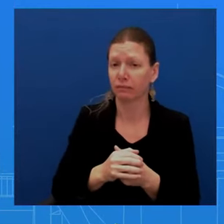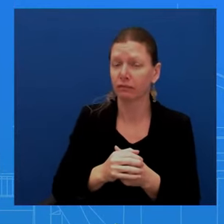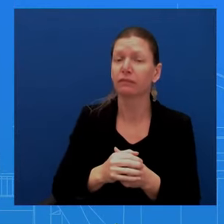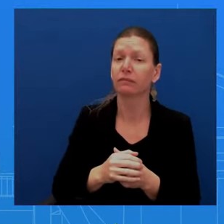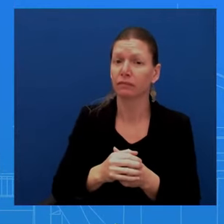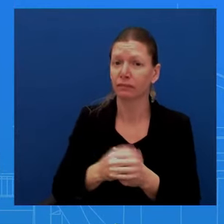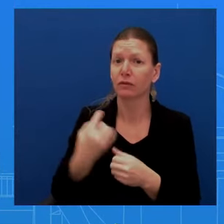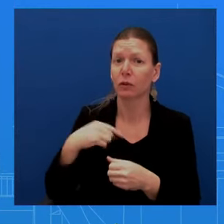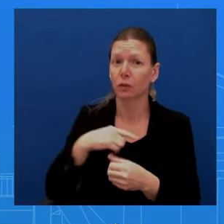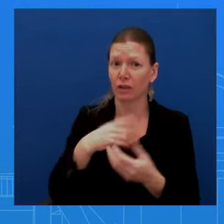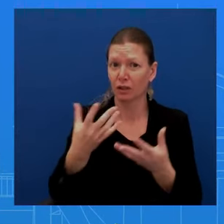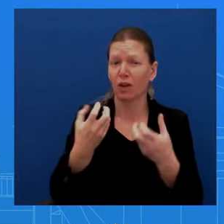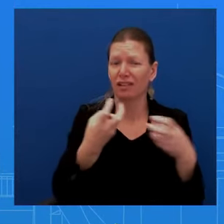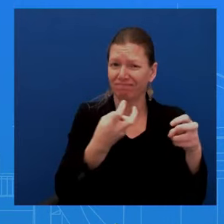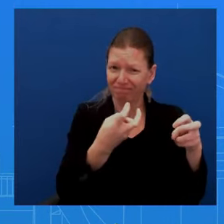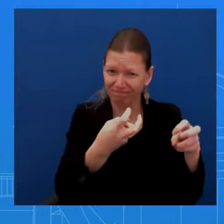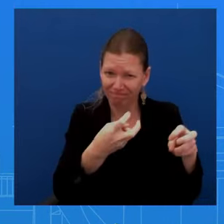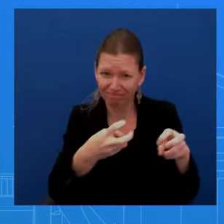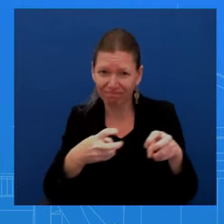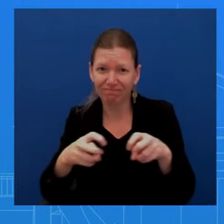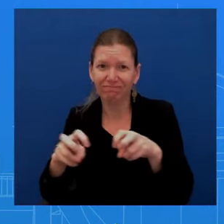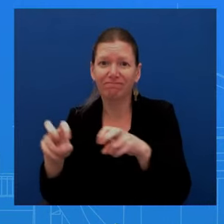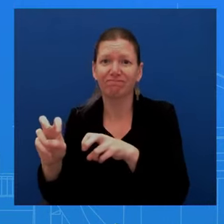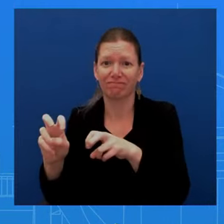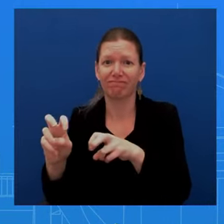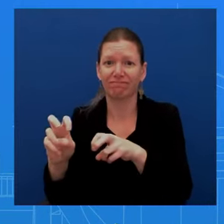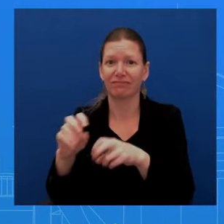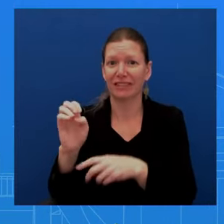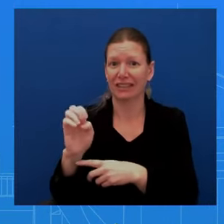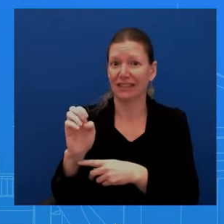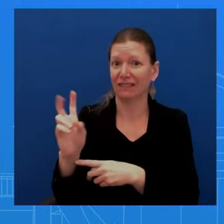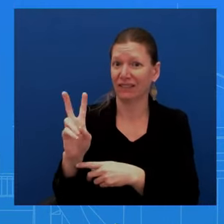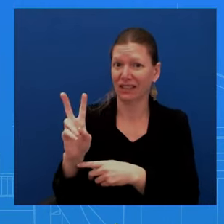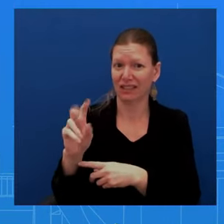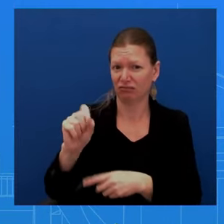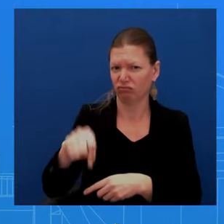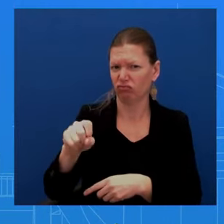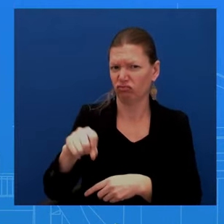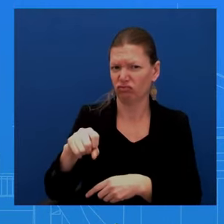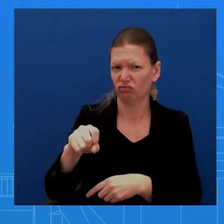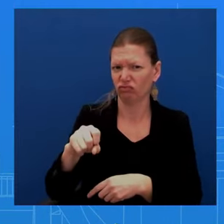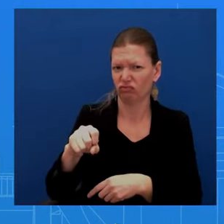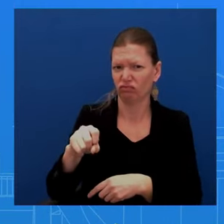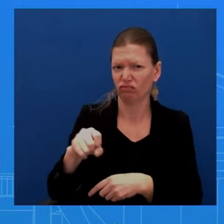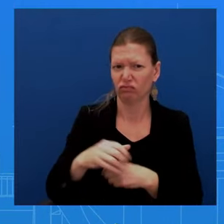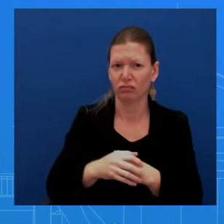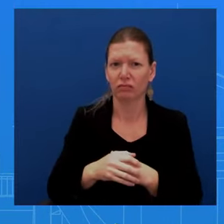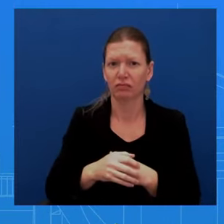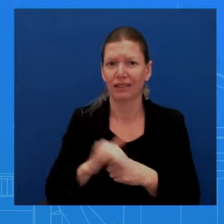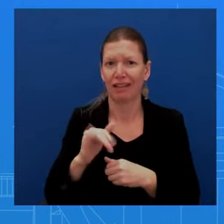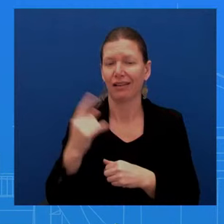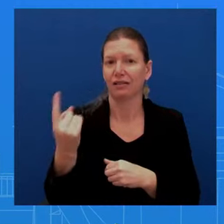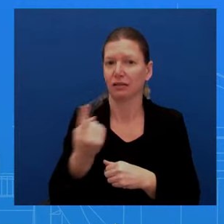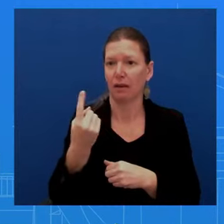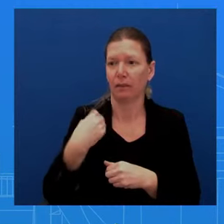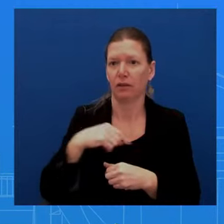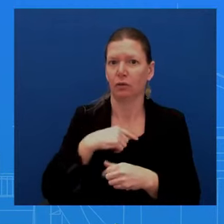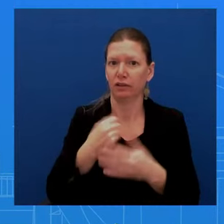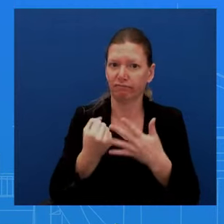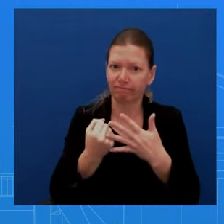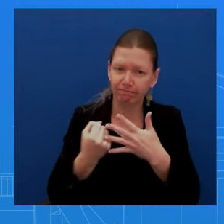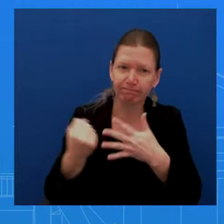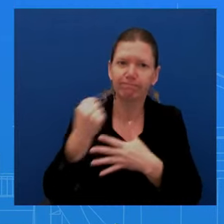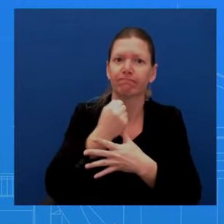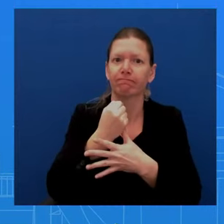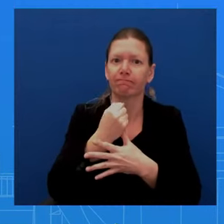to, um, the EV. Uh, and that's something that we take incredibly seriously. And obviously, the Inflation Reduction Act, the Bipartisan